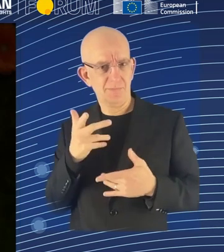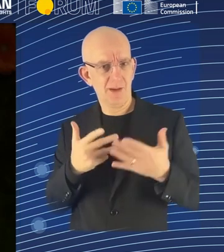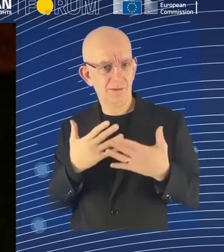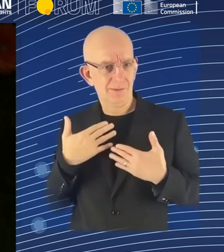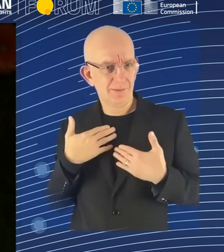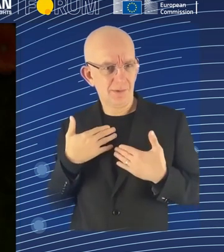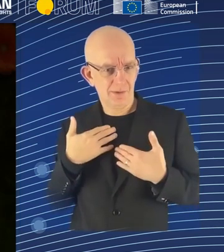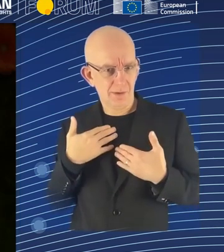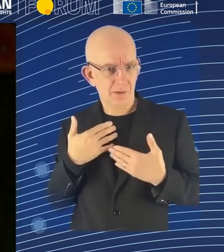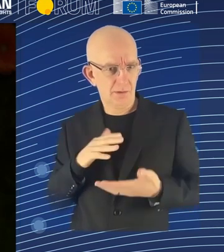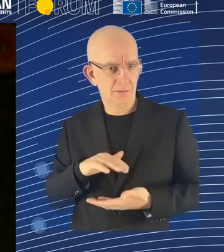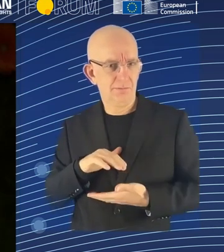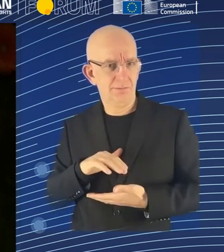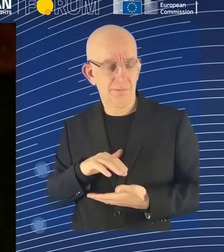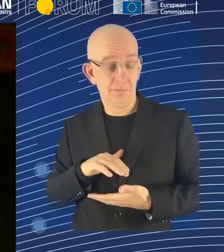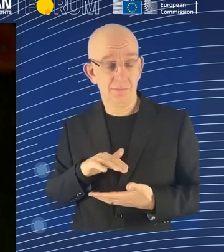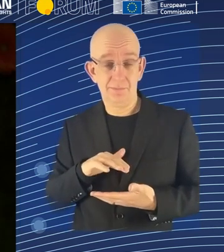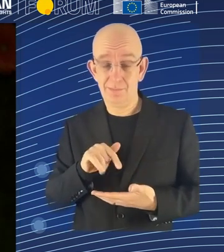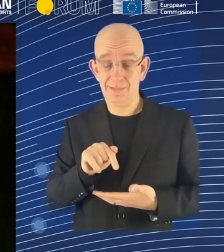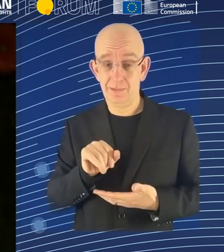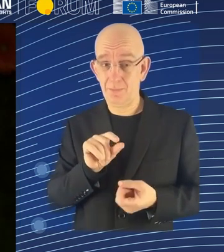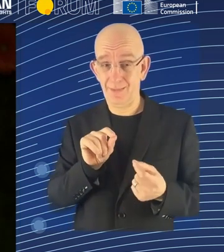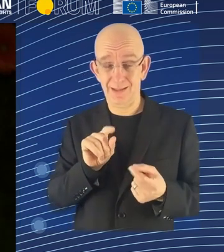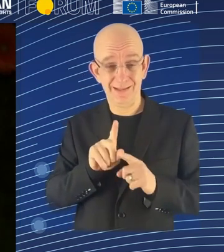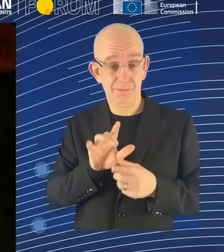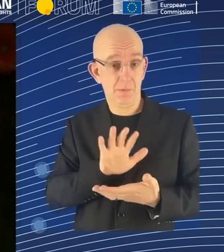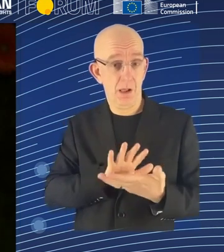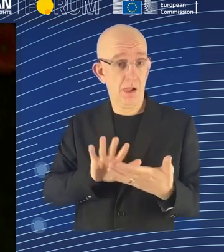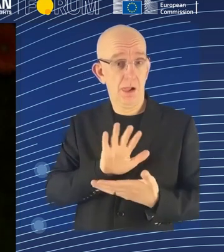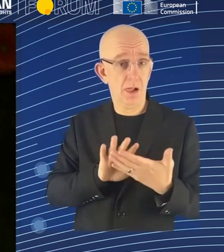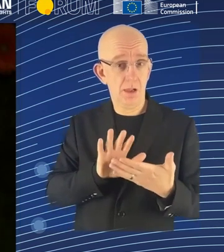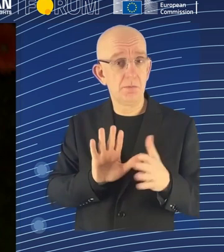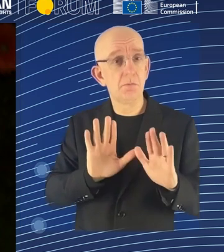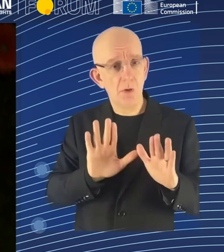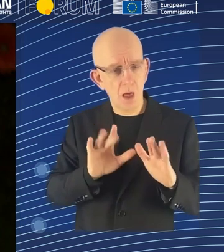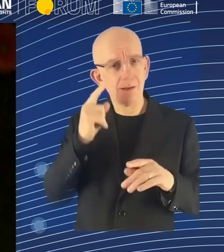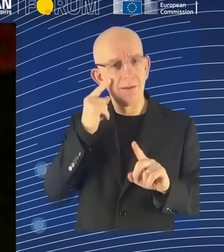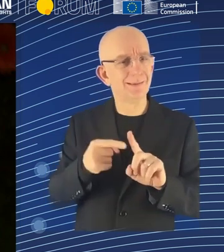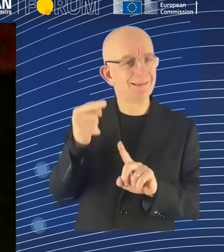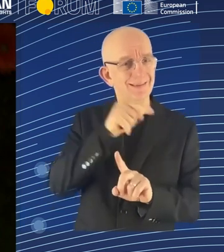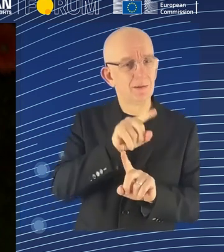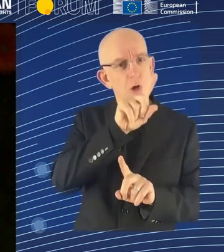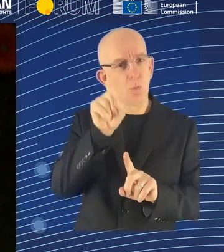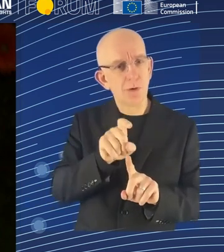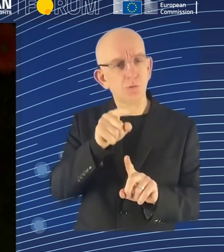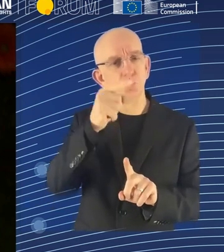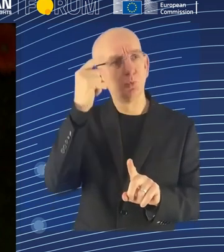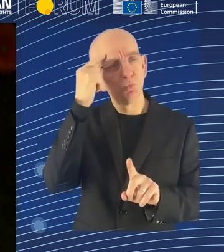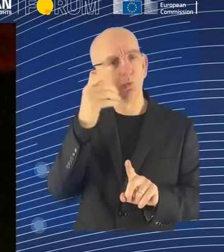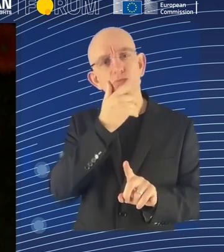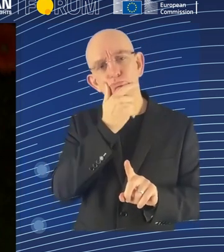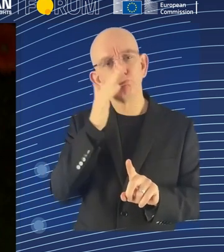back to your question, when we think about global governance, we, first of all, need to think about what is global. And also, as European, that we, that this